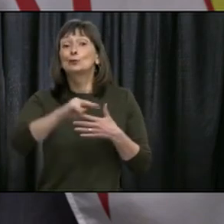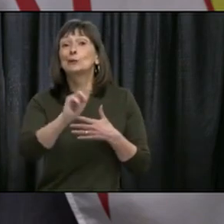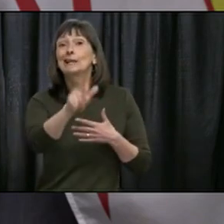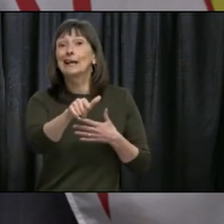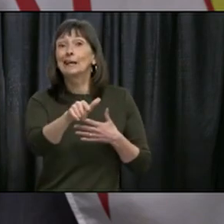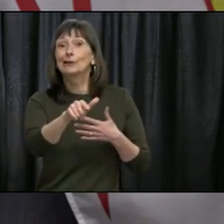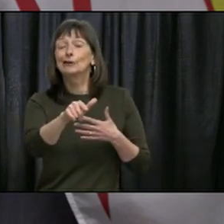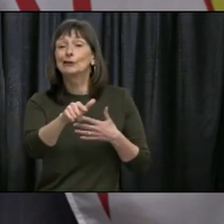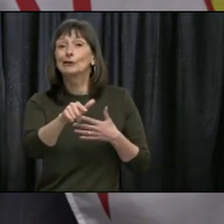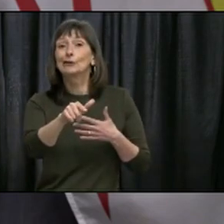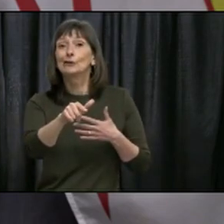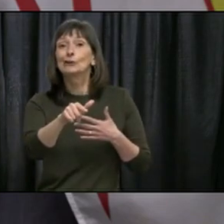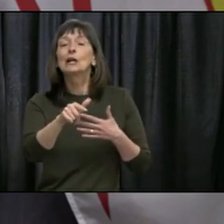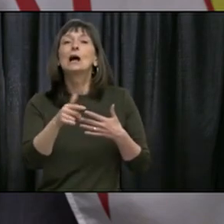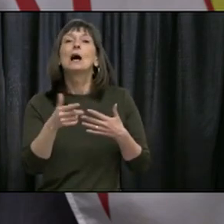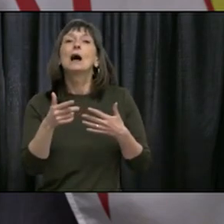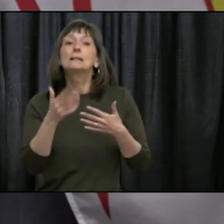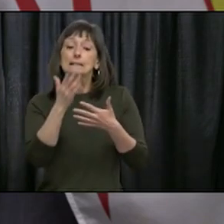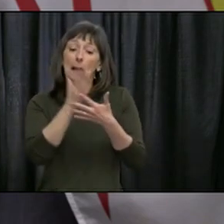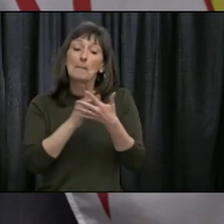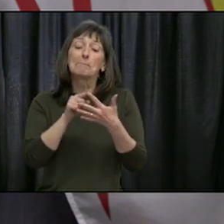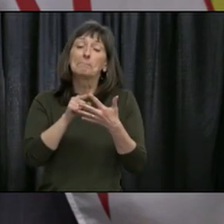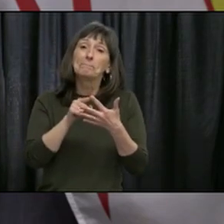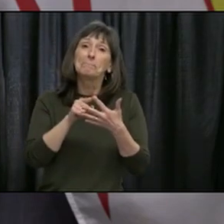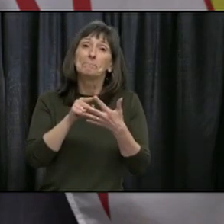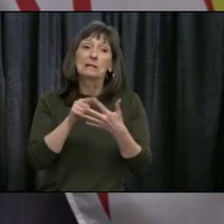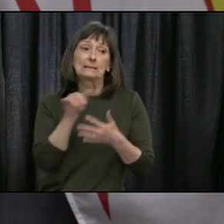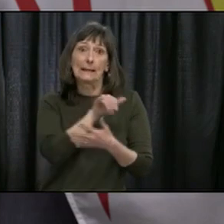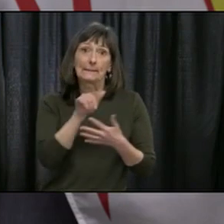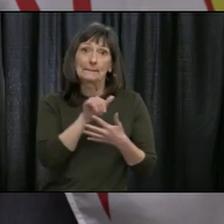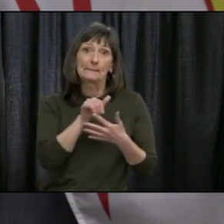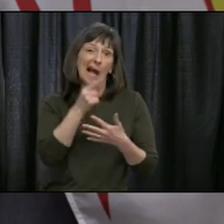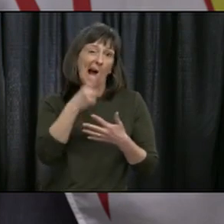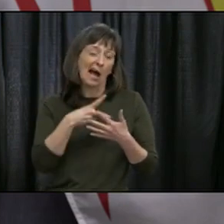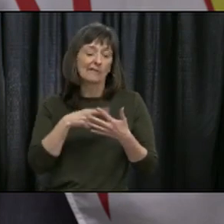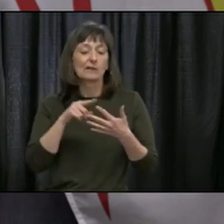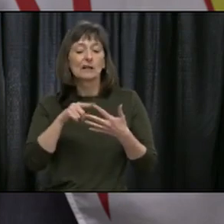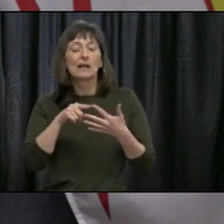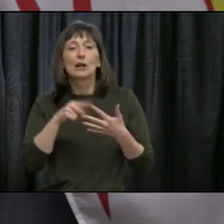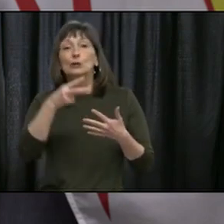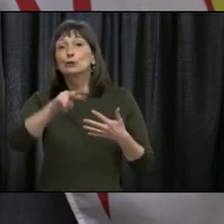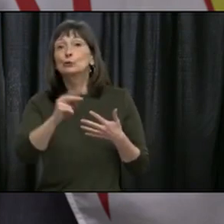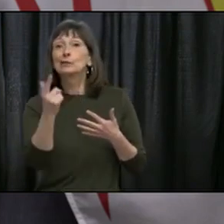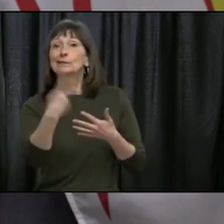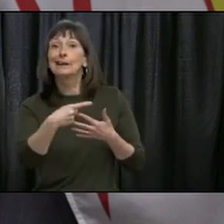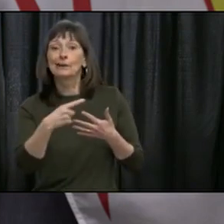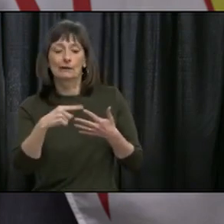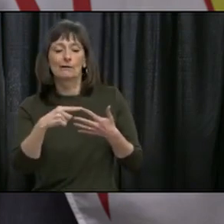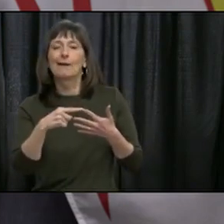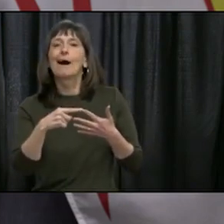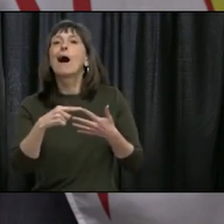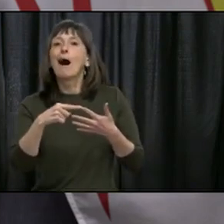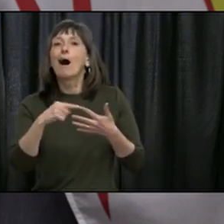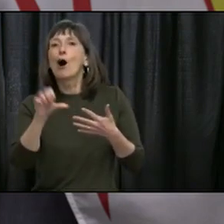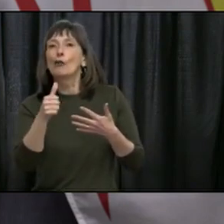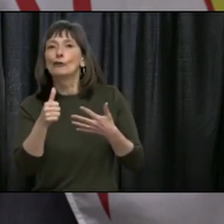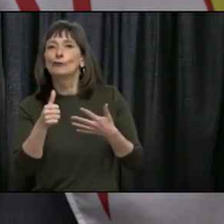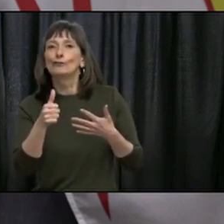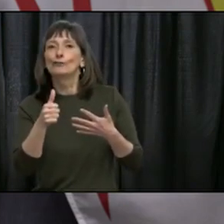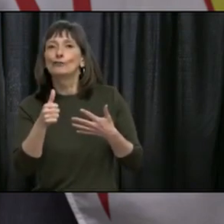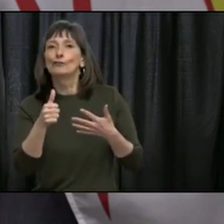that were similar to ours in level four. So I think it's just a different way of doing the same thing. But